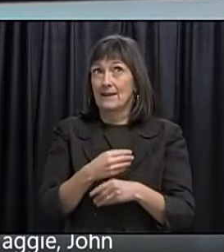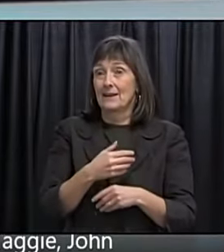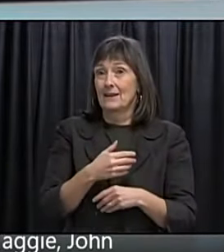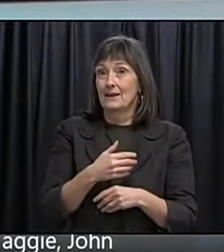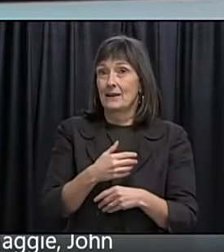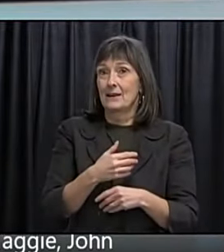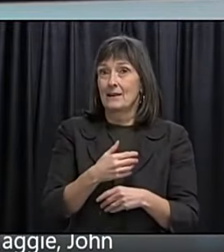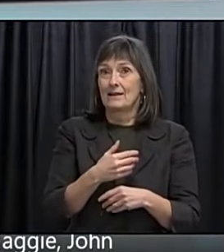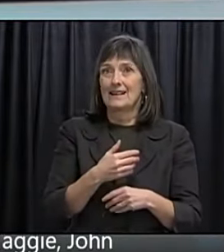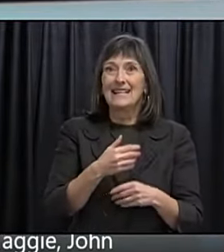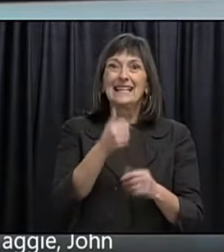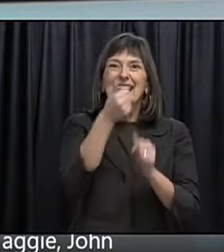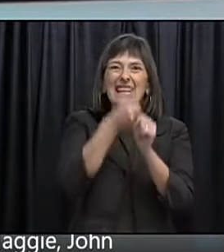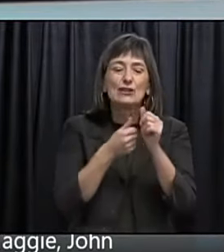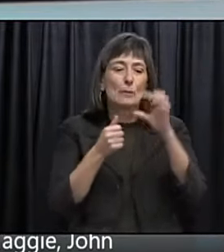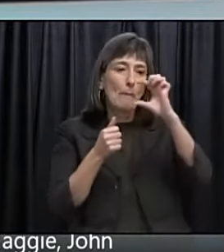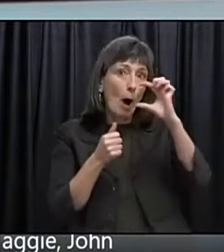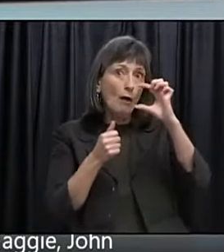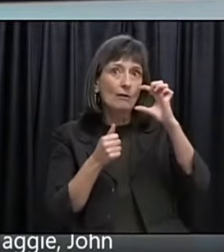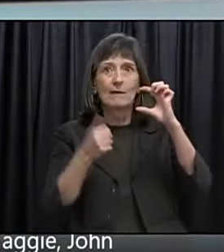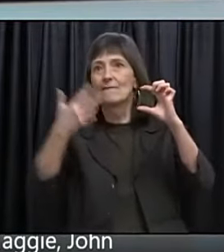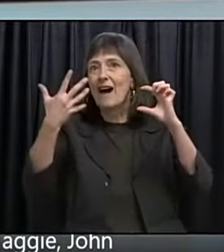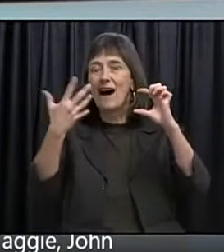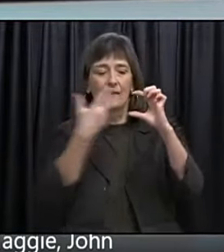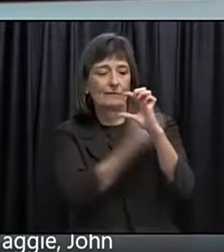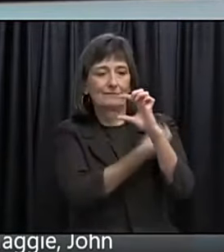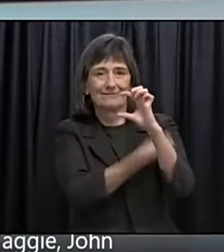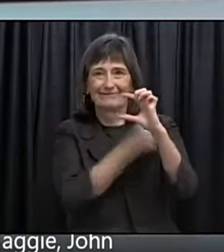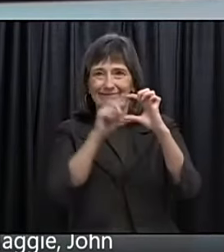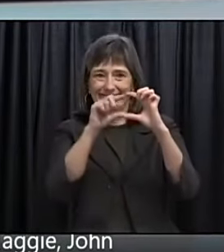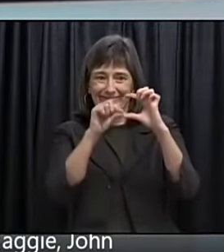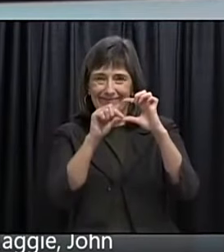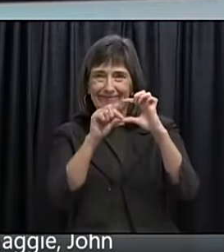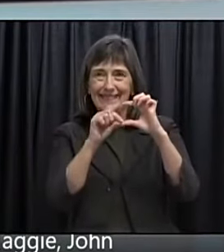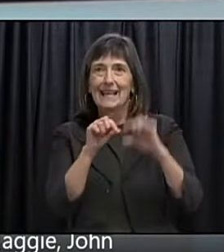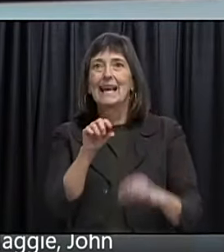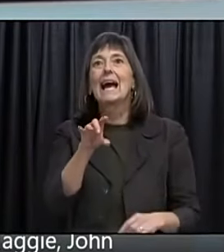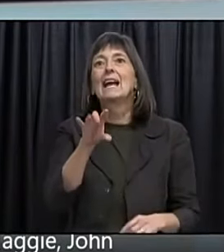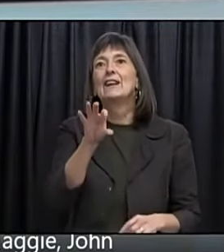Doses. vial. there's. Nineteen. Hundred. And fifty. Doses. a tray.